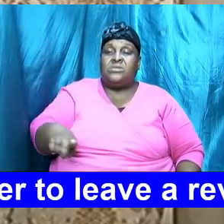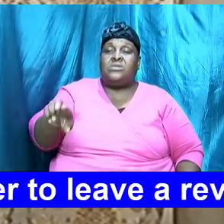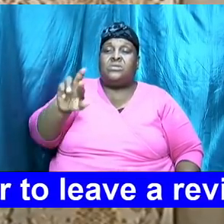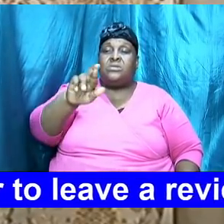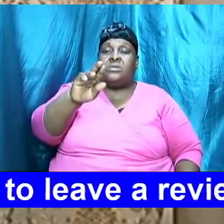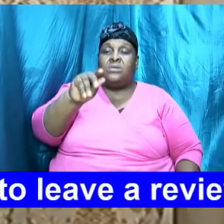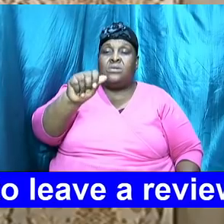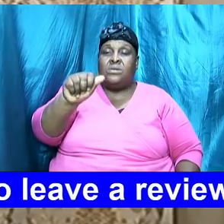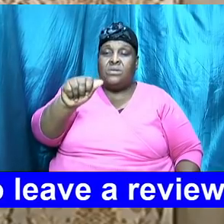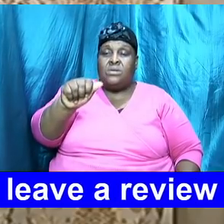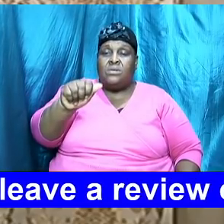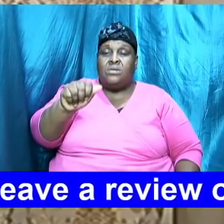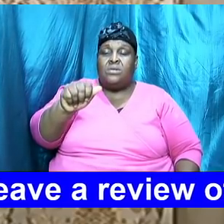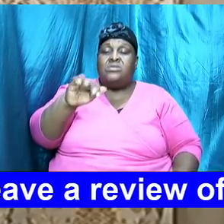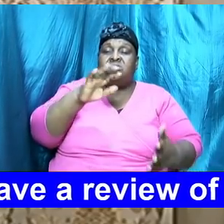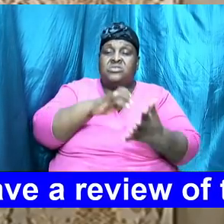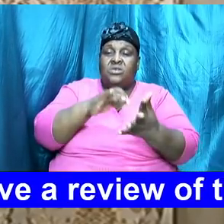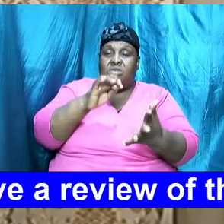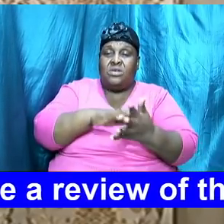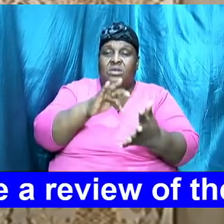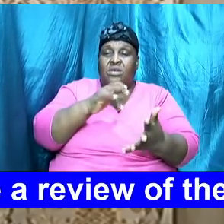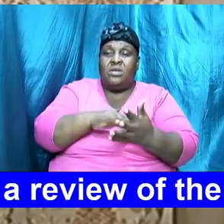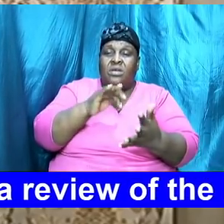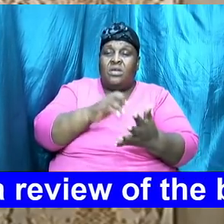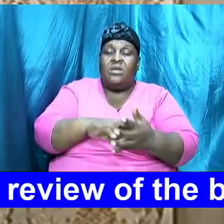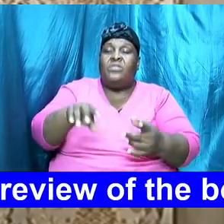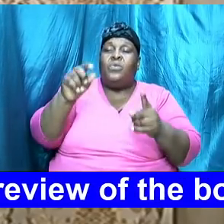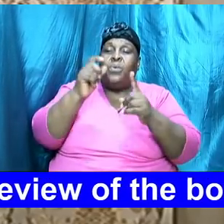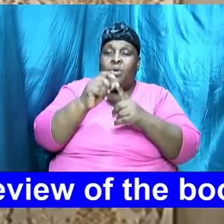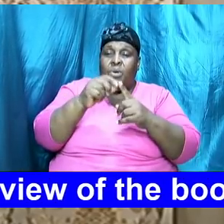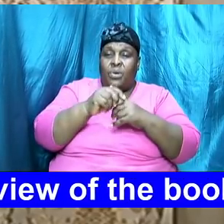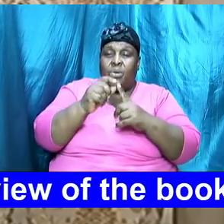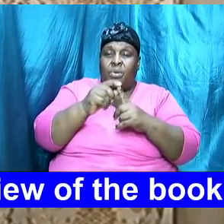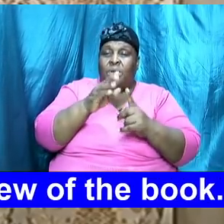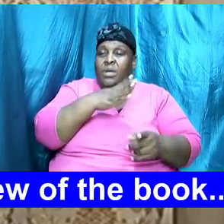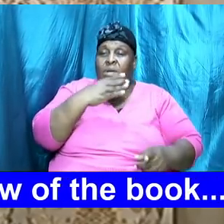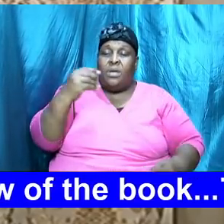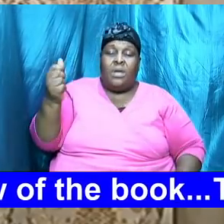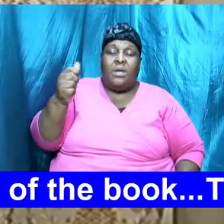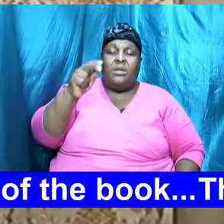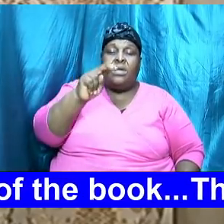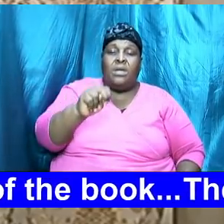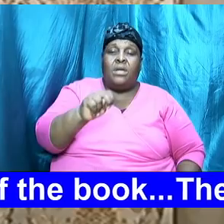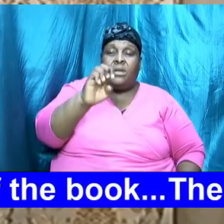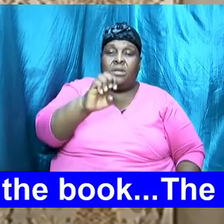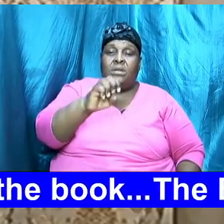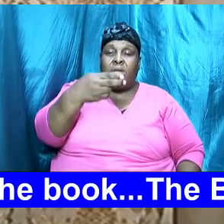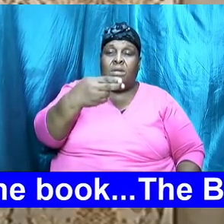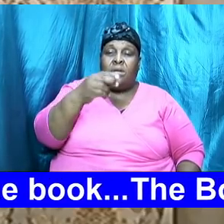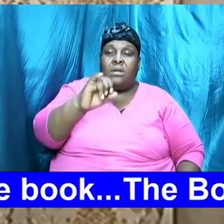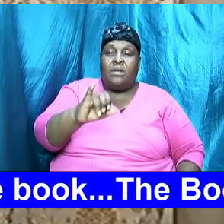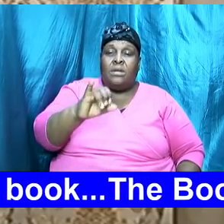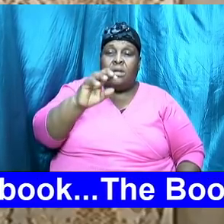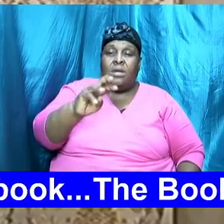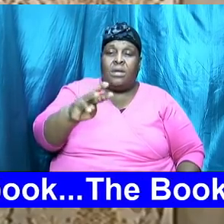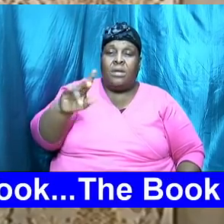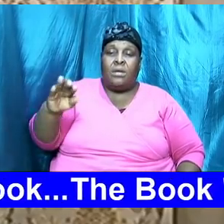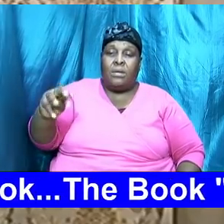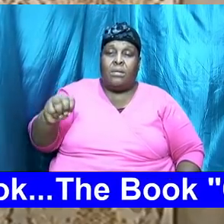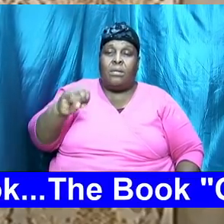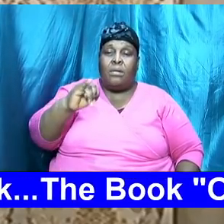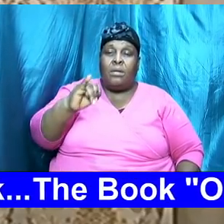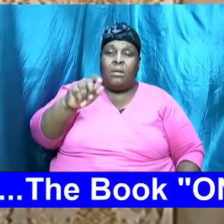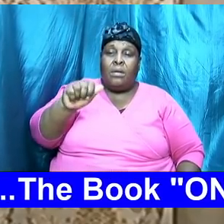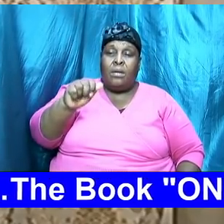and we read of that in Nehemiah chapter 8 and verse 8 and that principle in essence